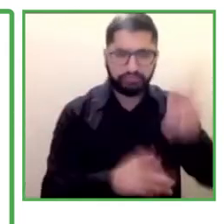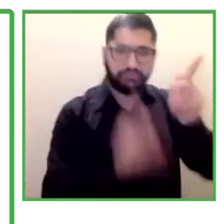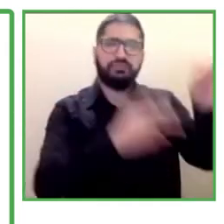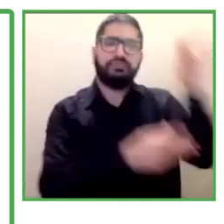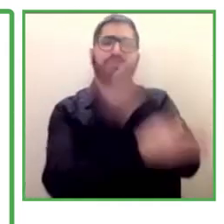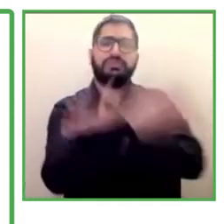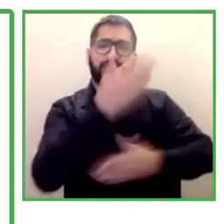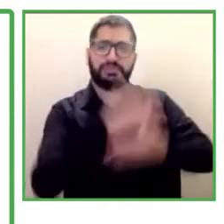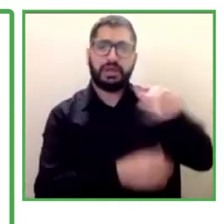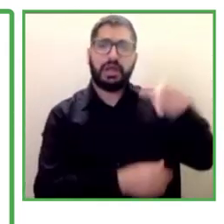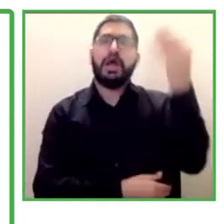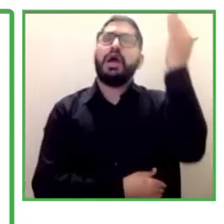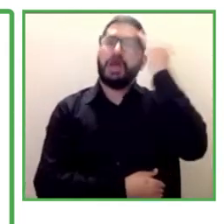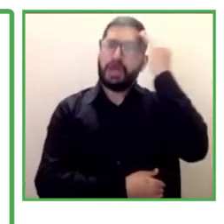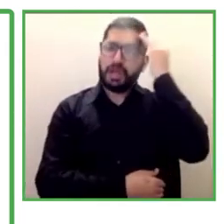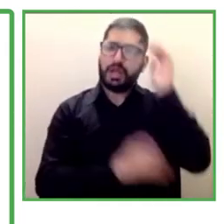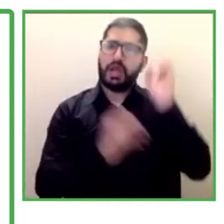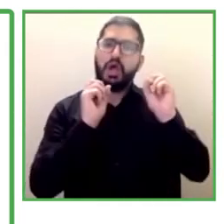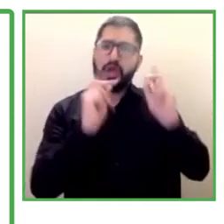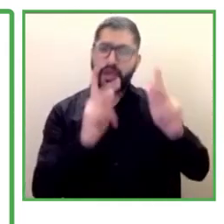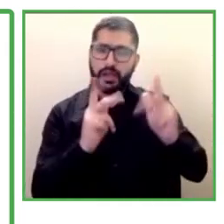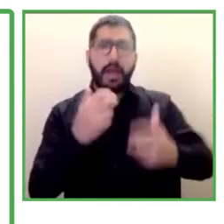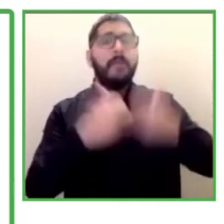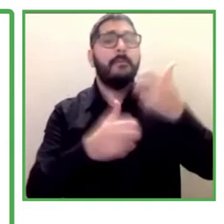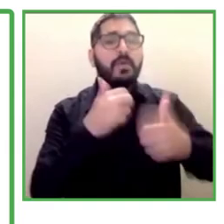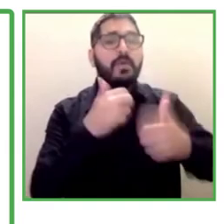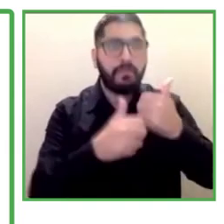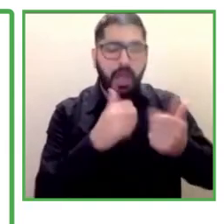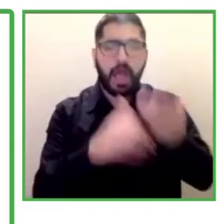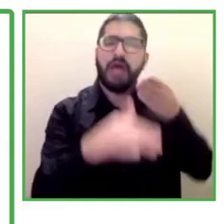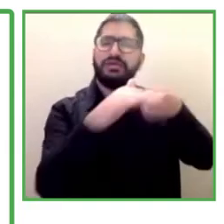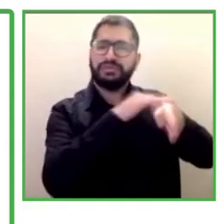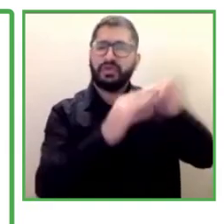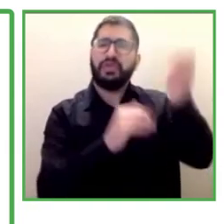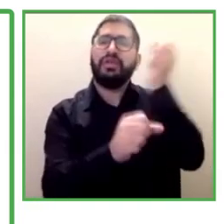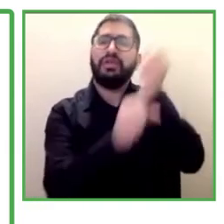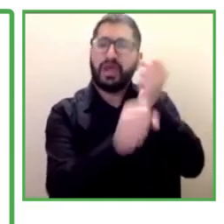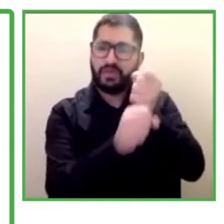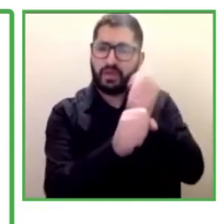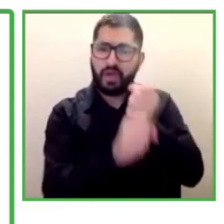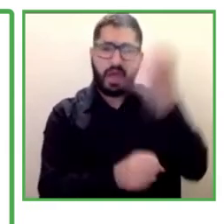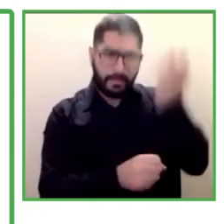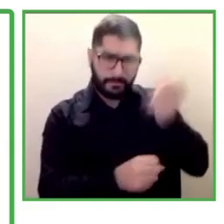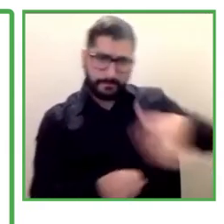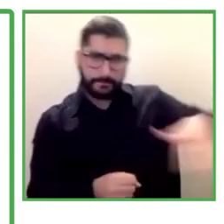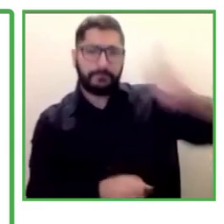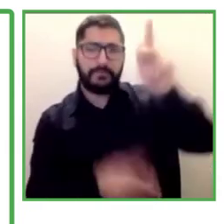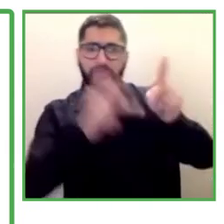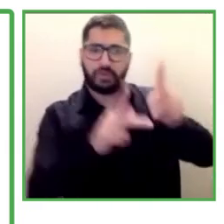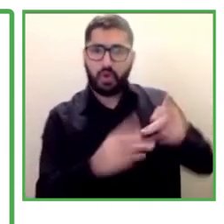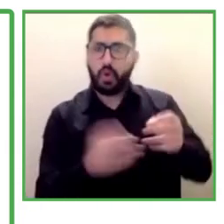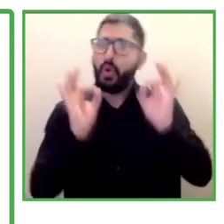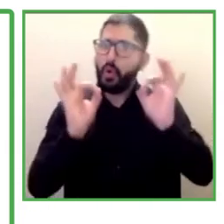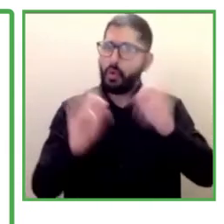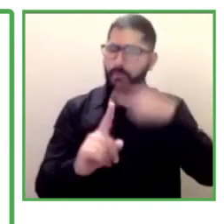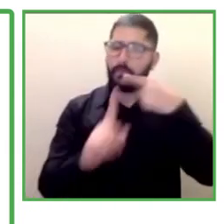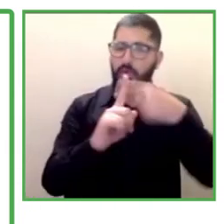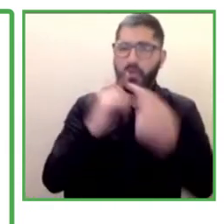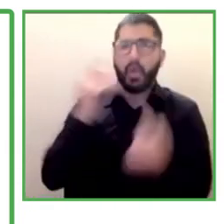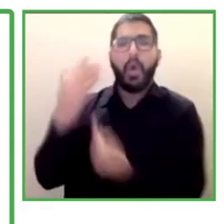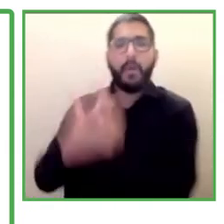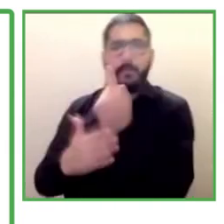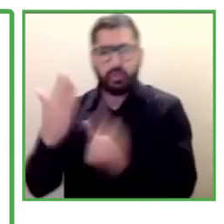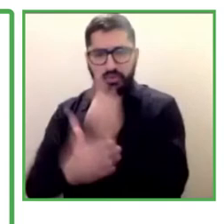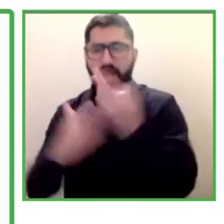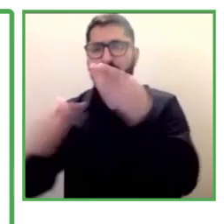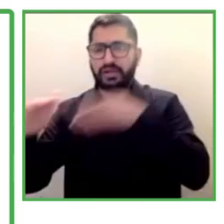identifies the specific needs that these people have. It's a great opportunity for access to a stable job